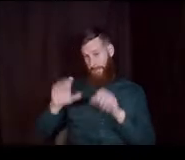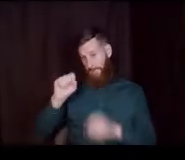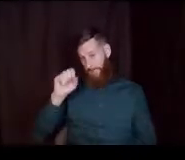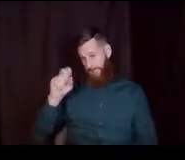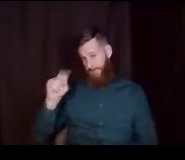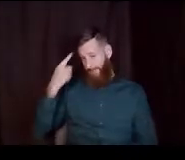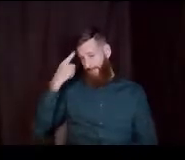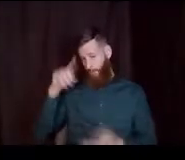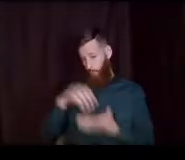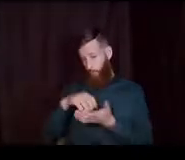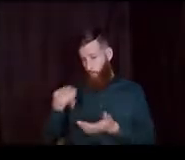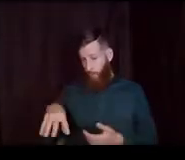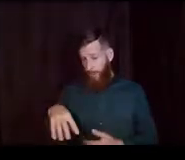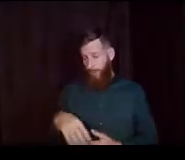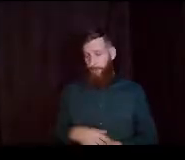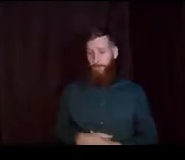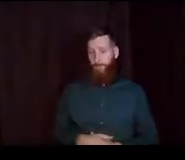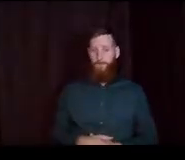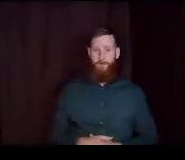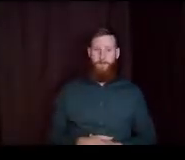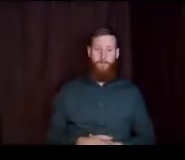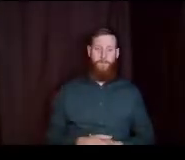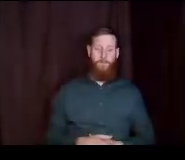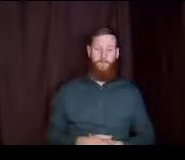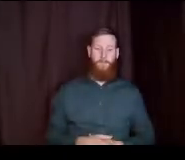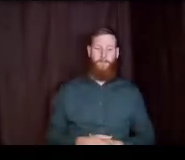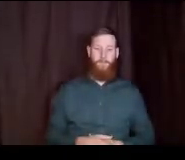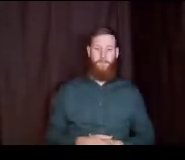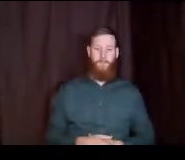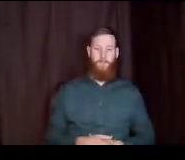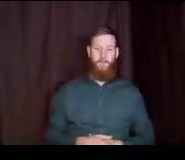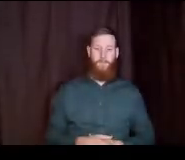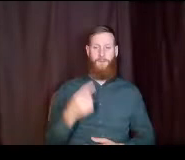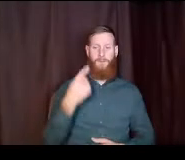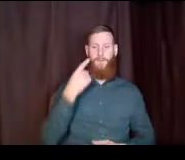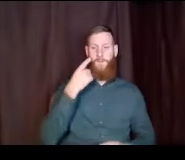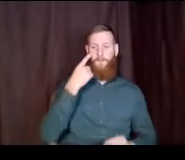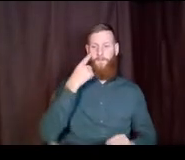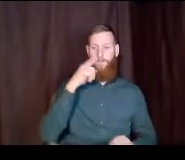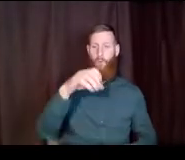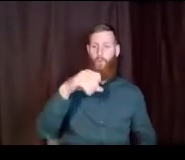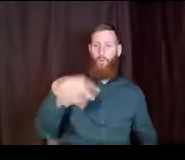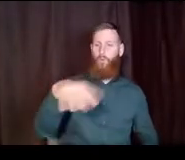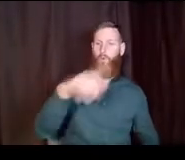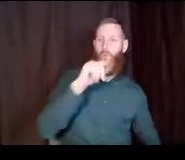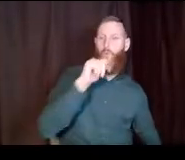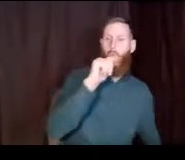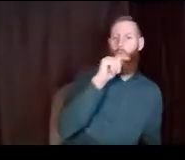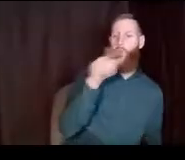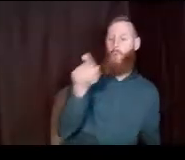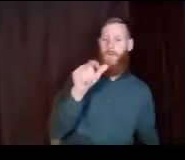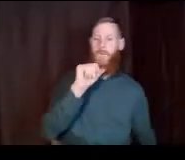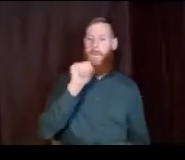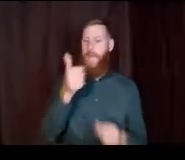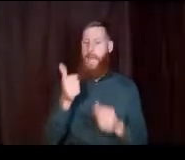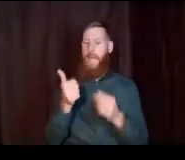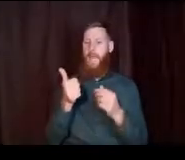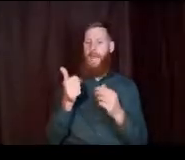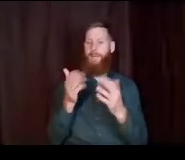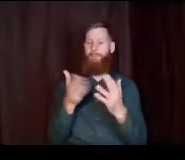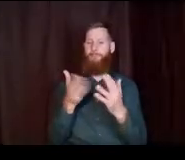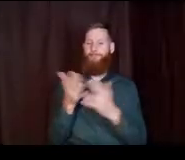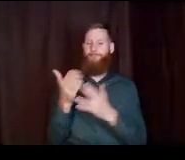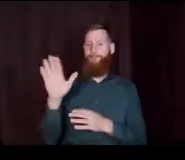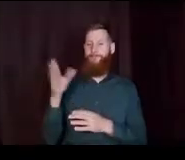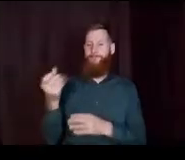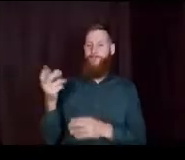the students. For students who are neurodiverse. they are not going to be navigating. any of this on their own. they'll need